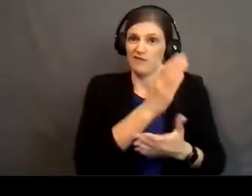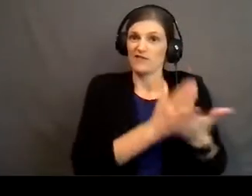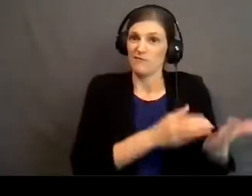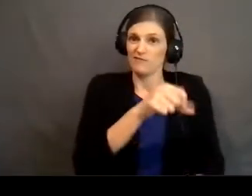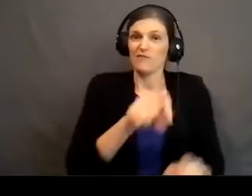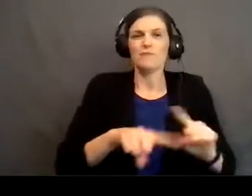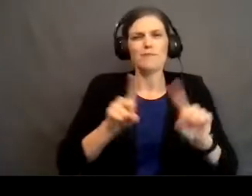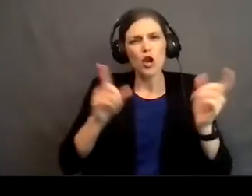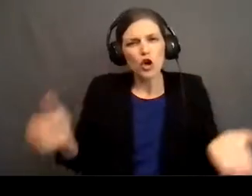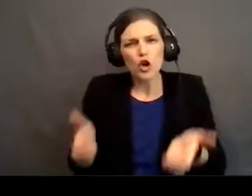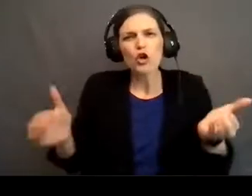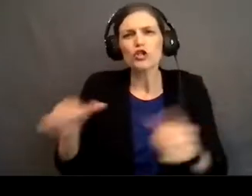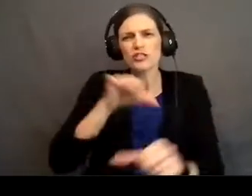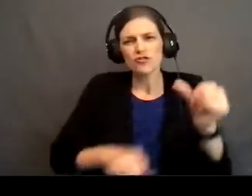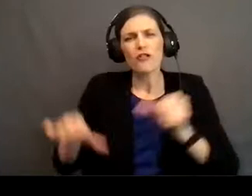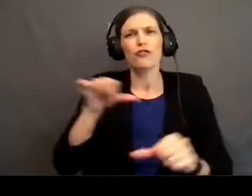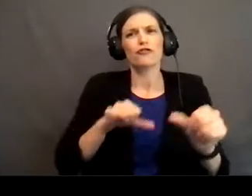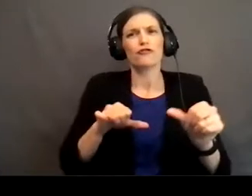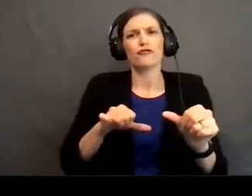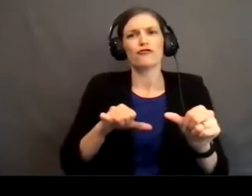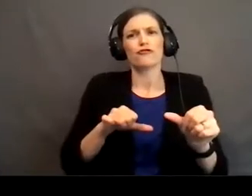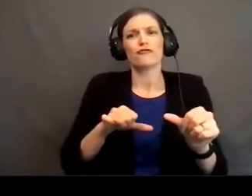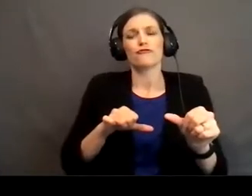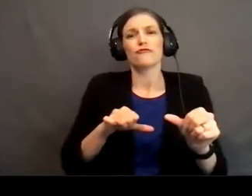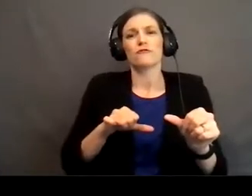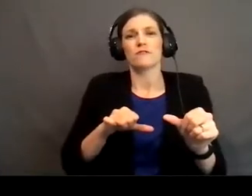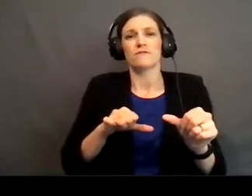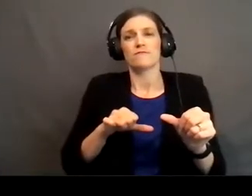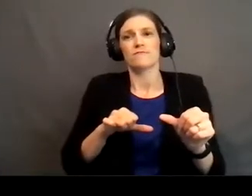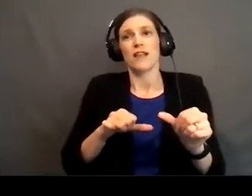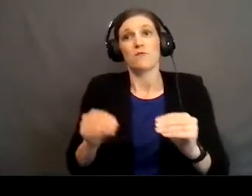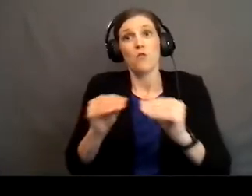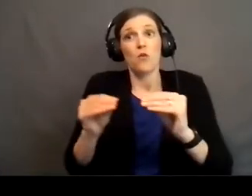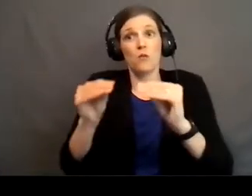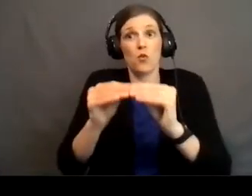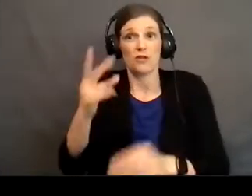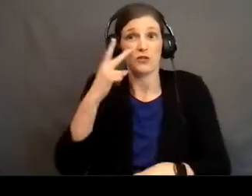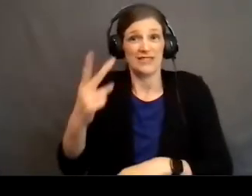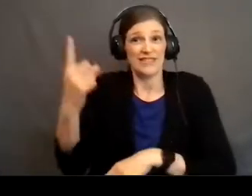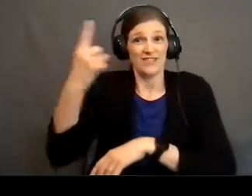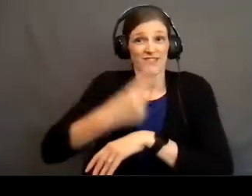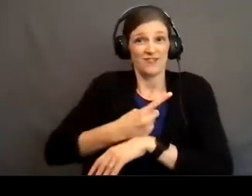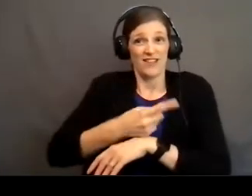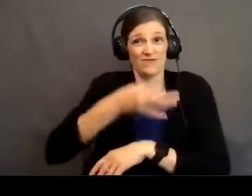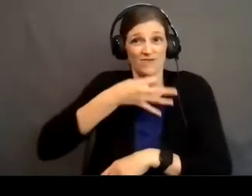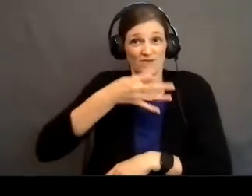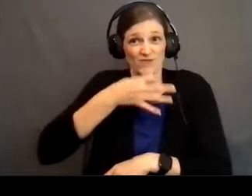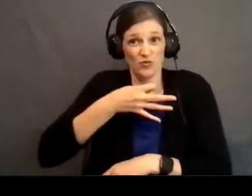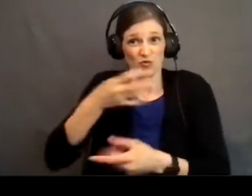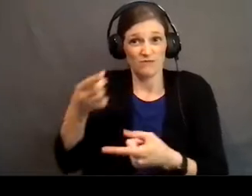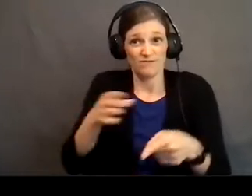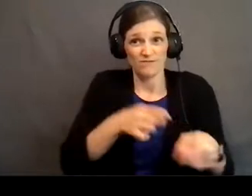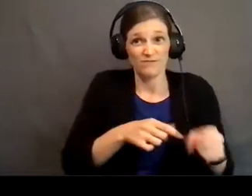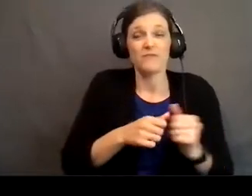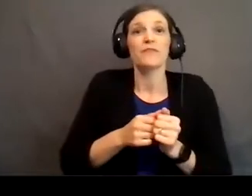one another, and all the more as you see the day drawing near. God says that you are an encouragement